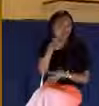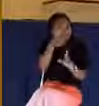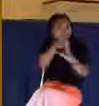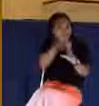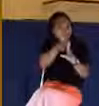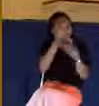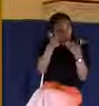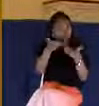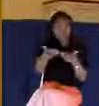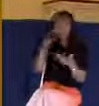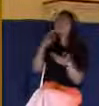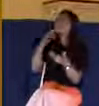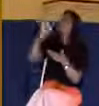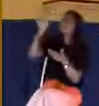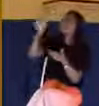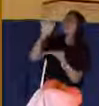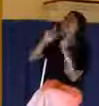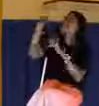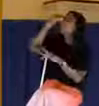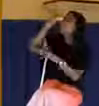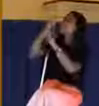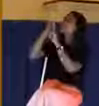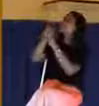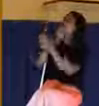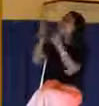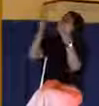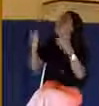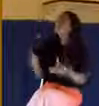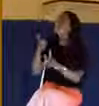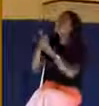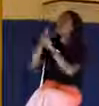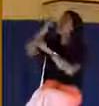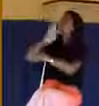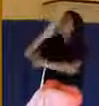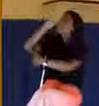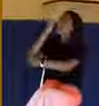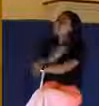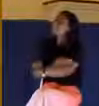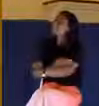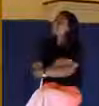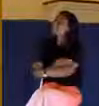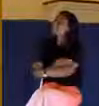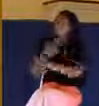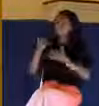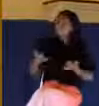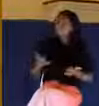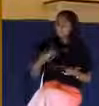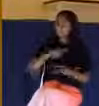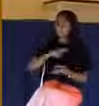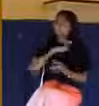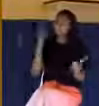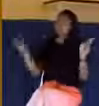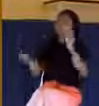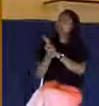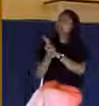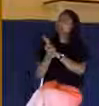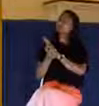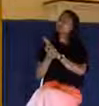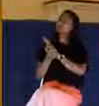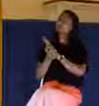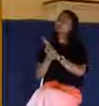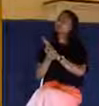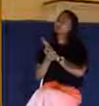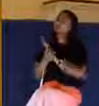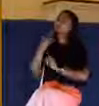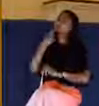Tell Jesus, Lord, I know you are the Savior. You are the Son of God. And I repent today and I turn to you and I ask you, save